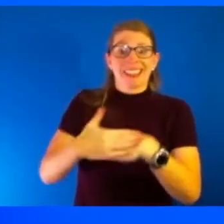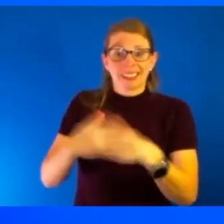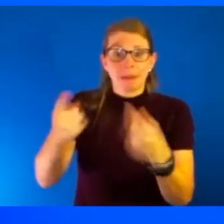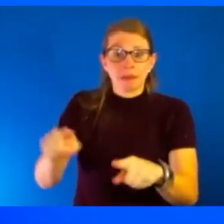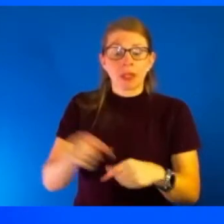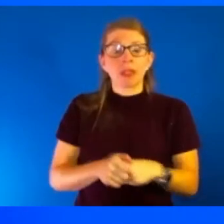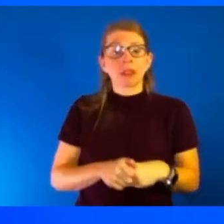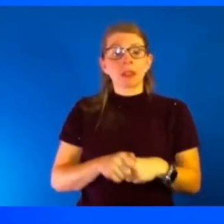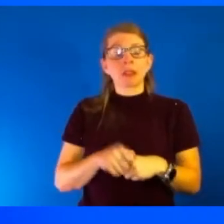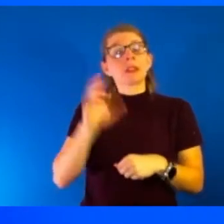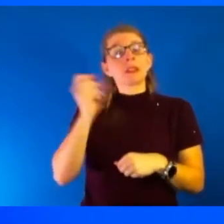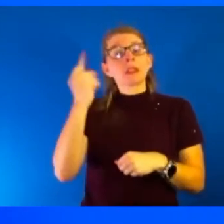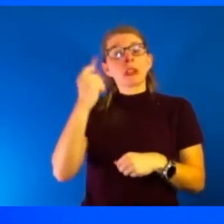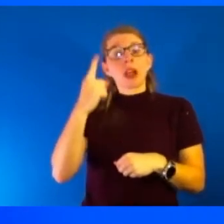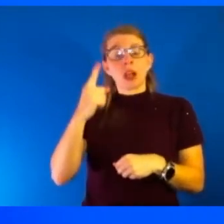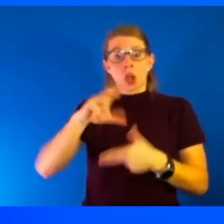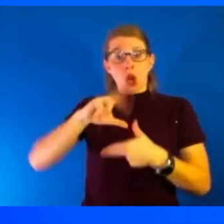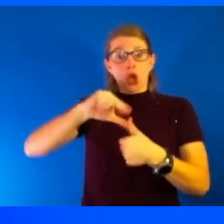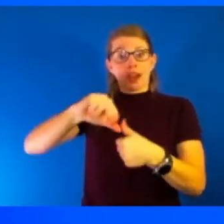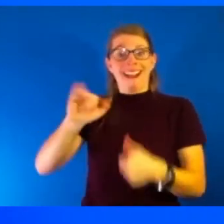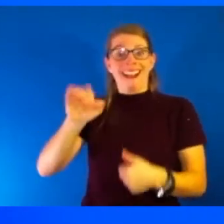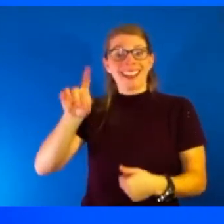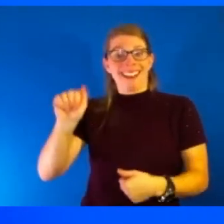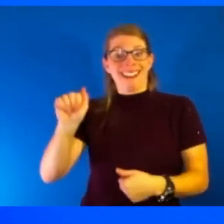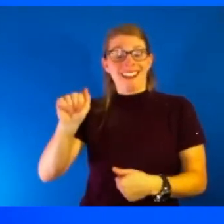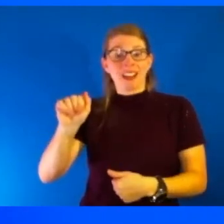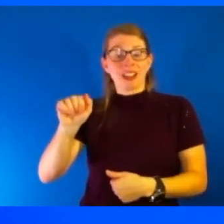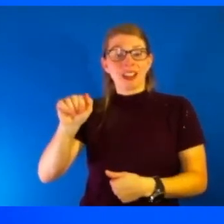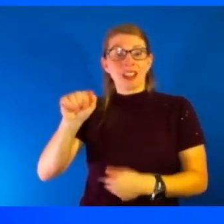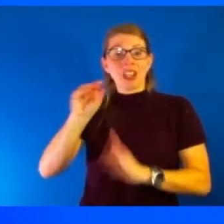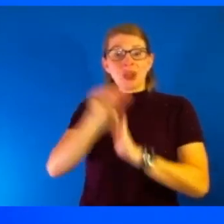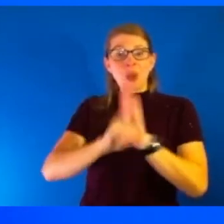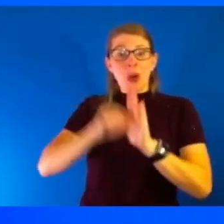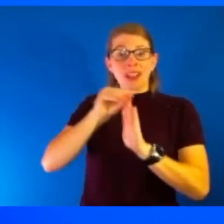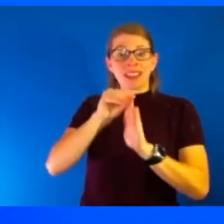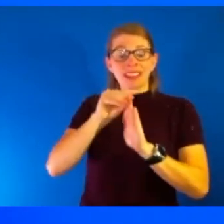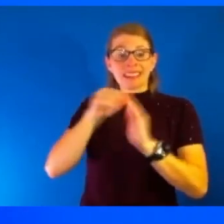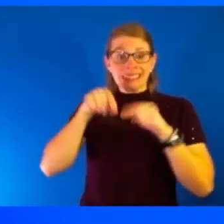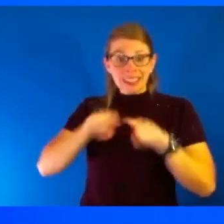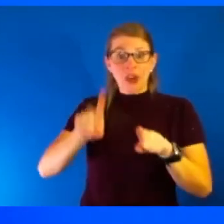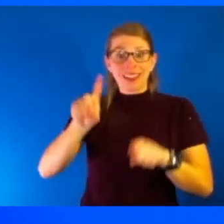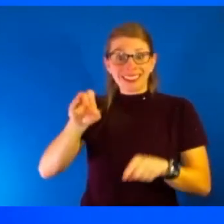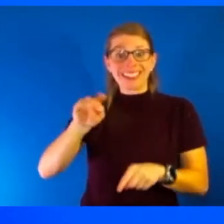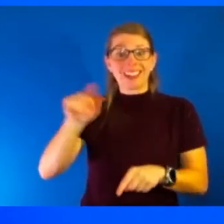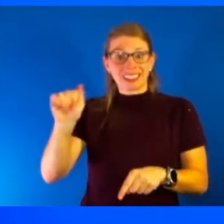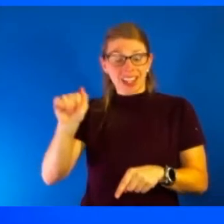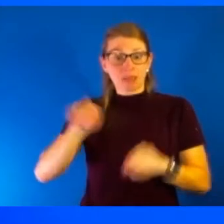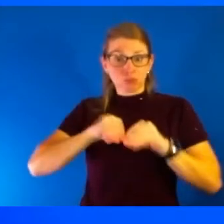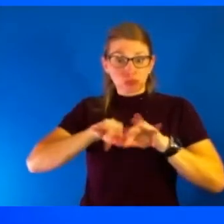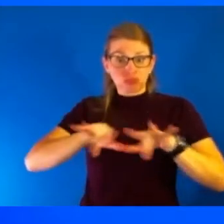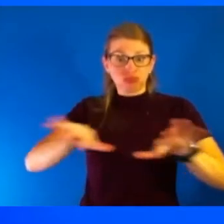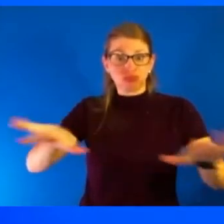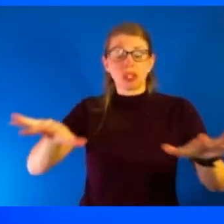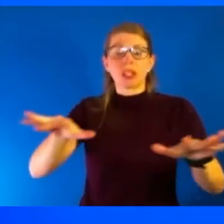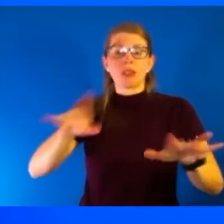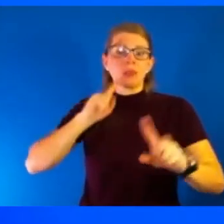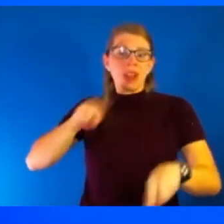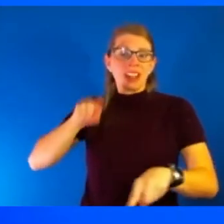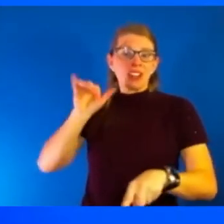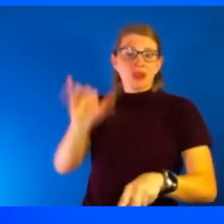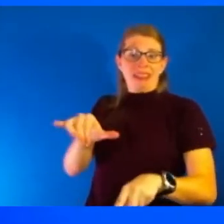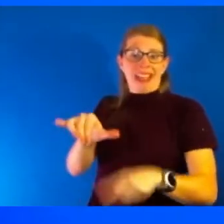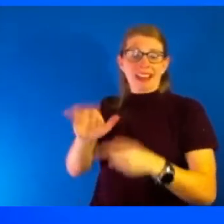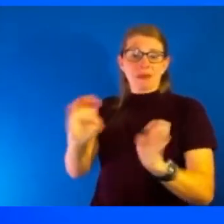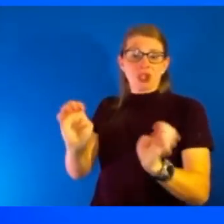at Hurricane Ida in New Orleans in the middle of the Delta surge responding to that hurricane. So we are constantly watching other